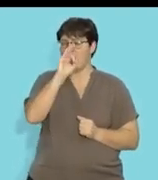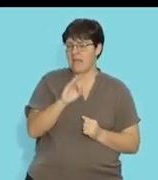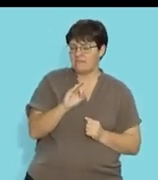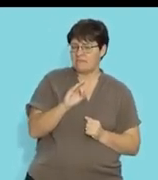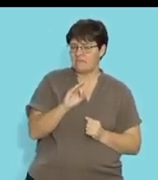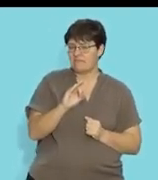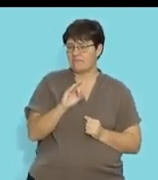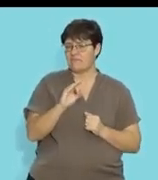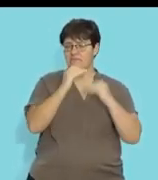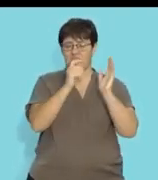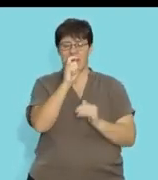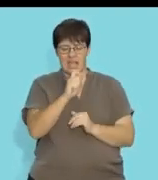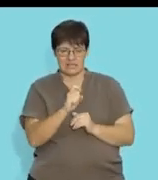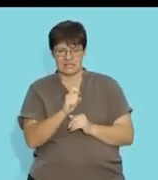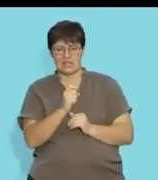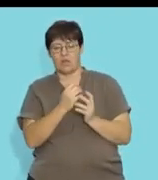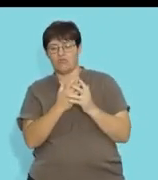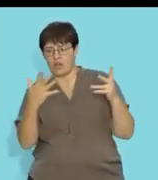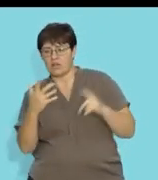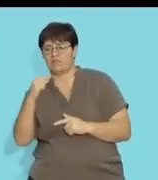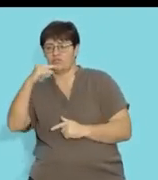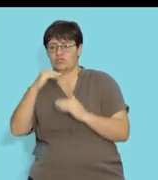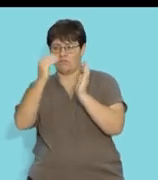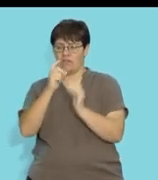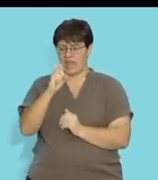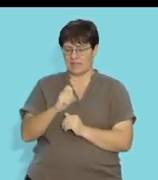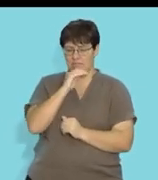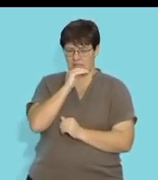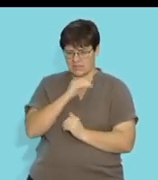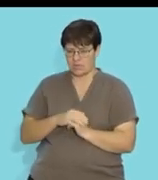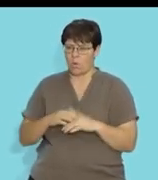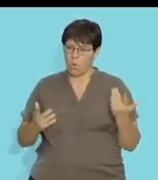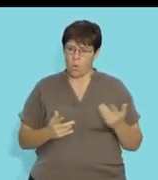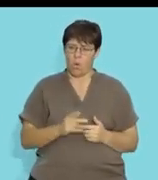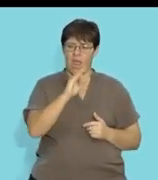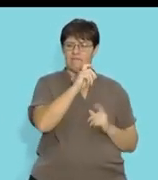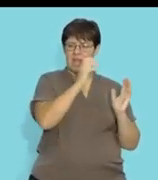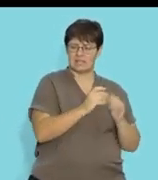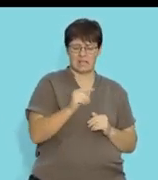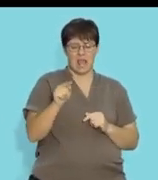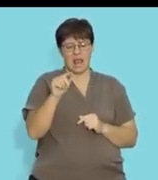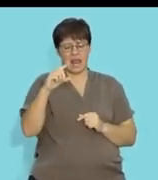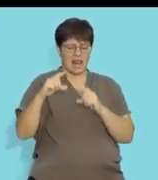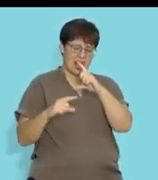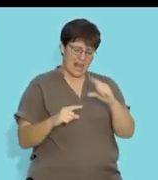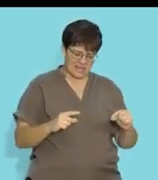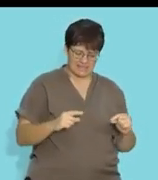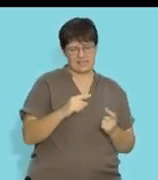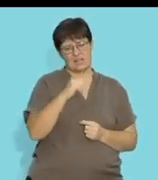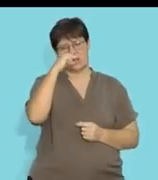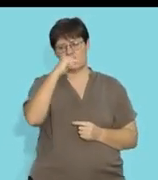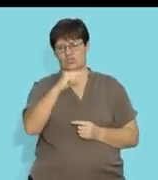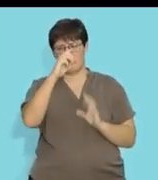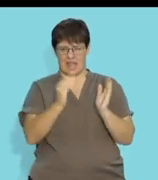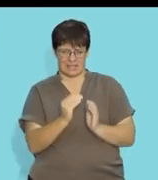what does F of X greater than G of X or F of X less than G of X?